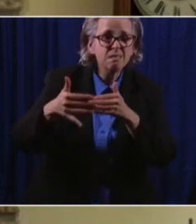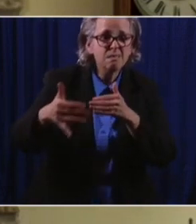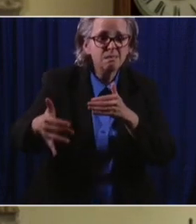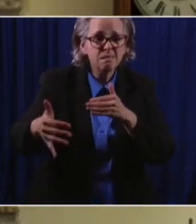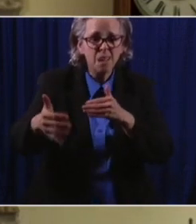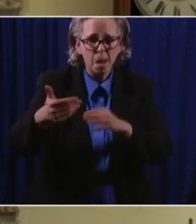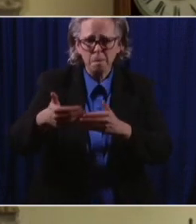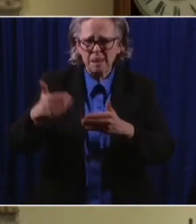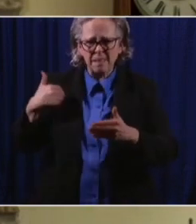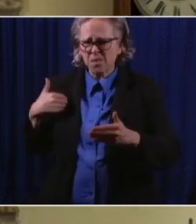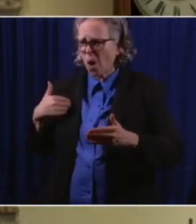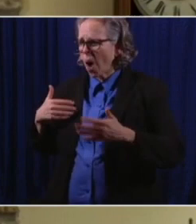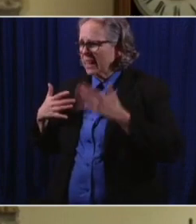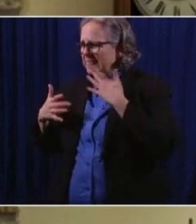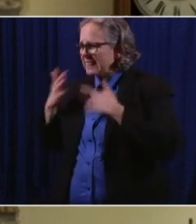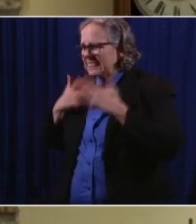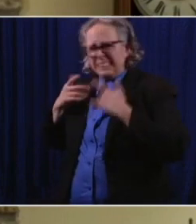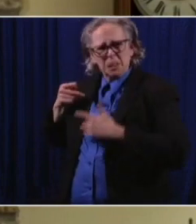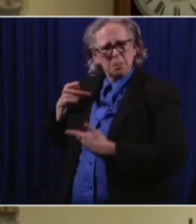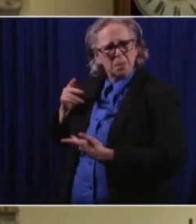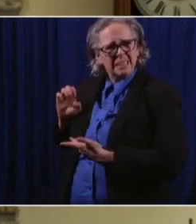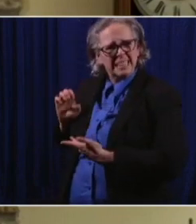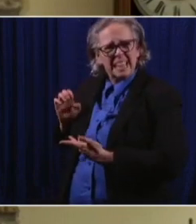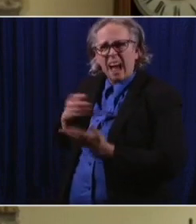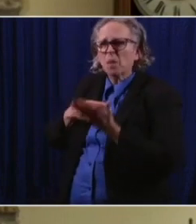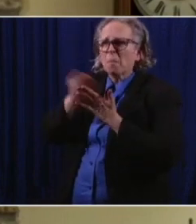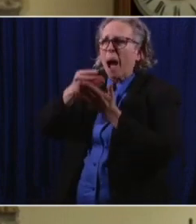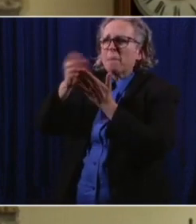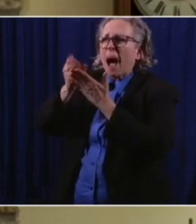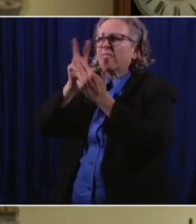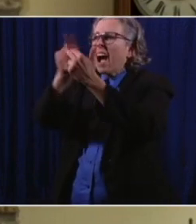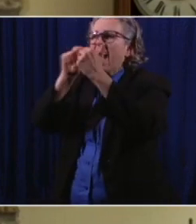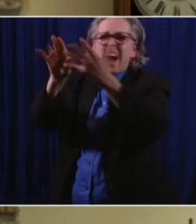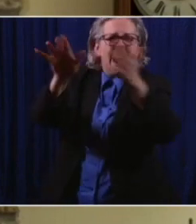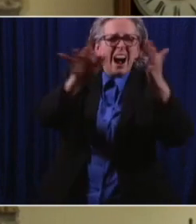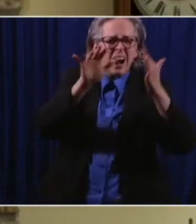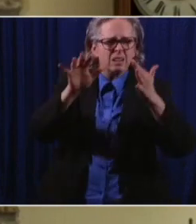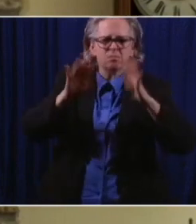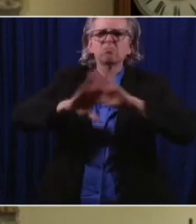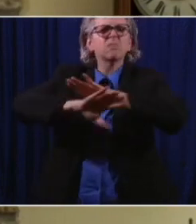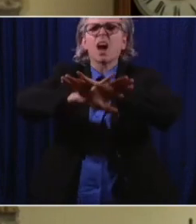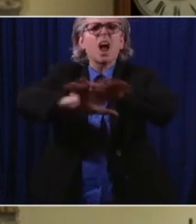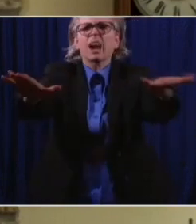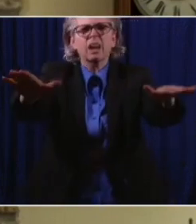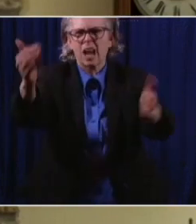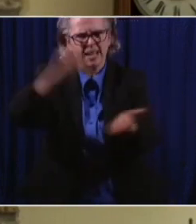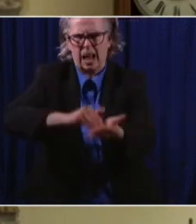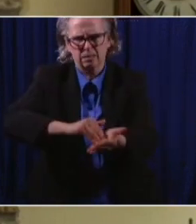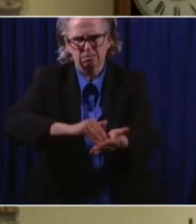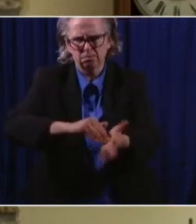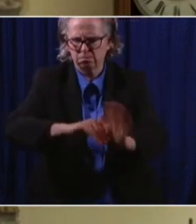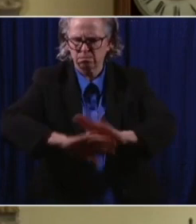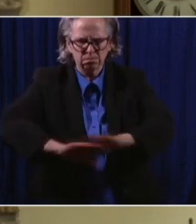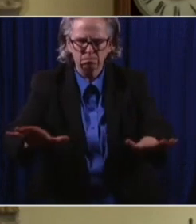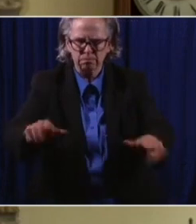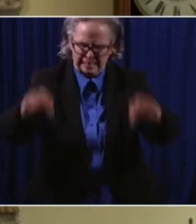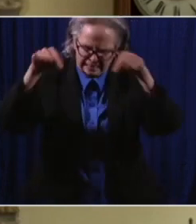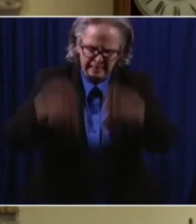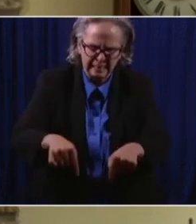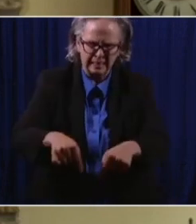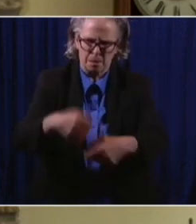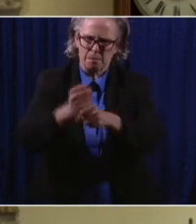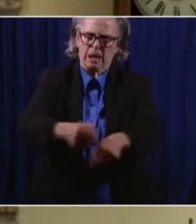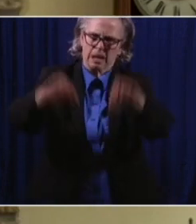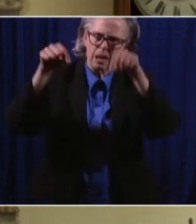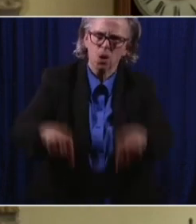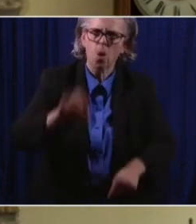where we have to import all our personal protection equipment. We don't want to do that. And so making N95 masks